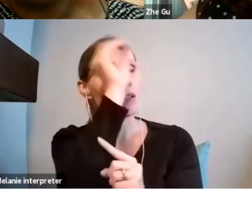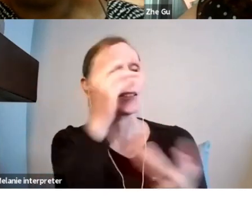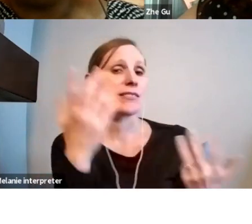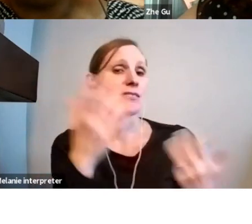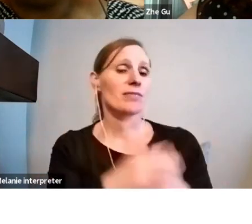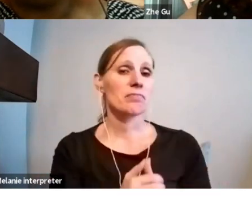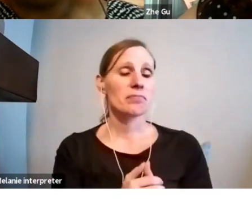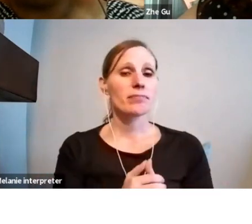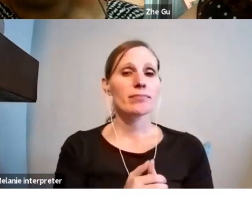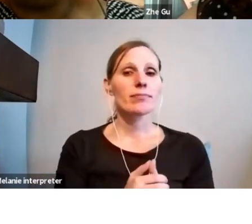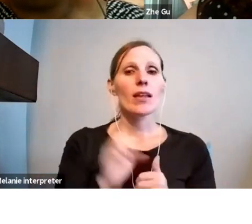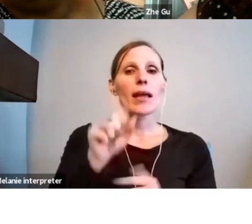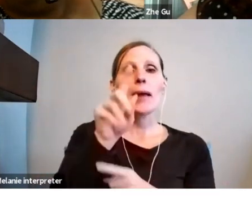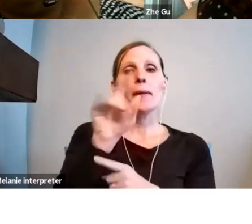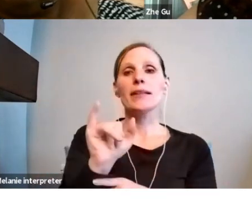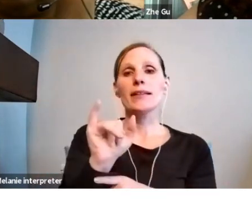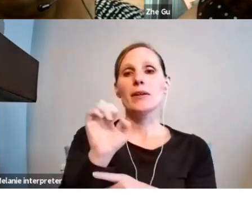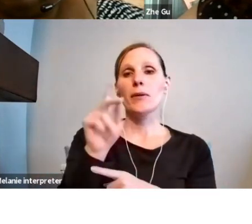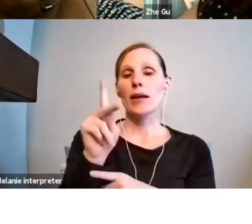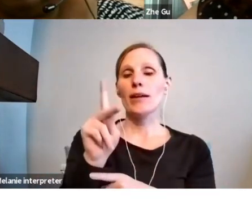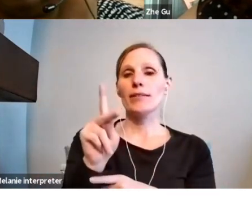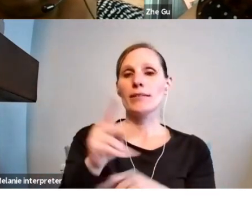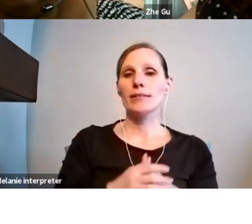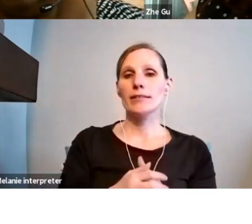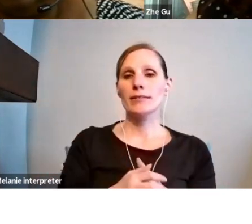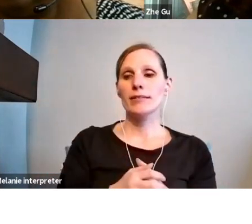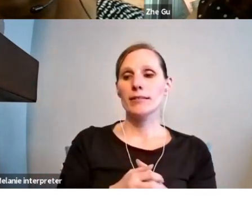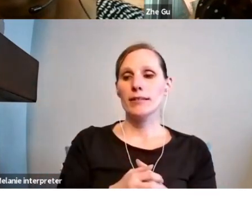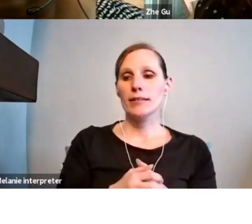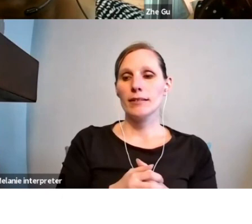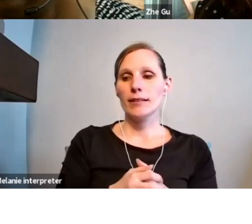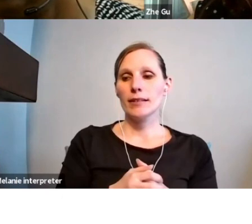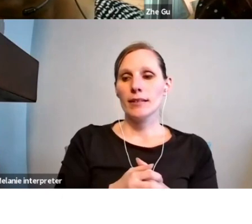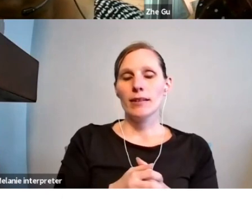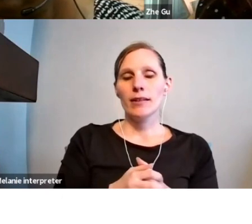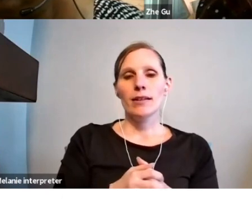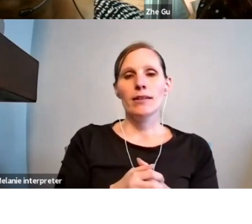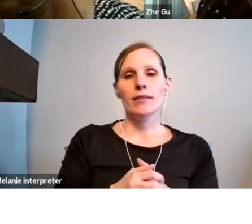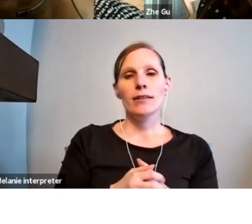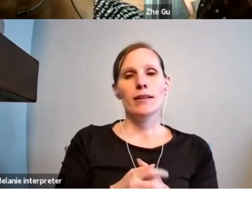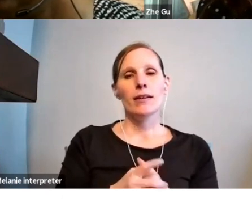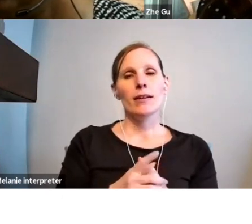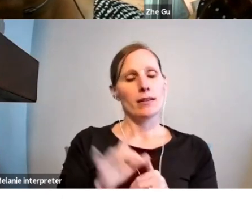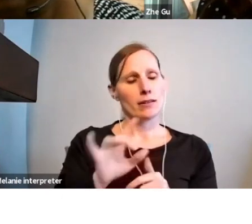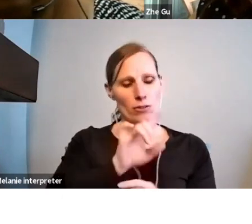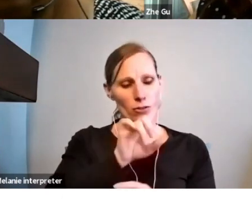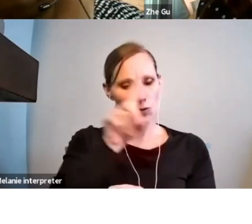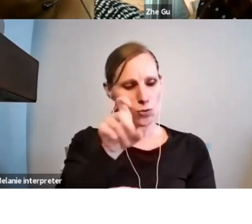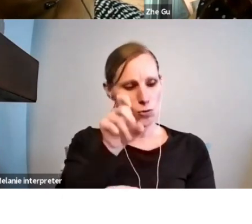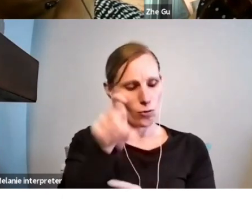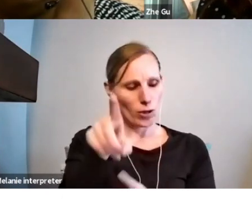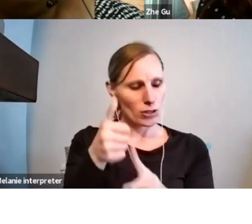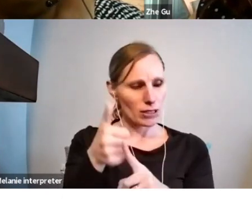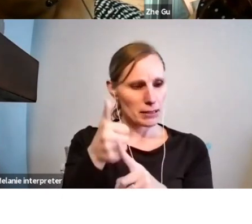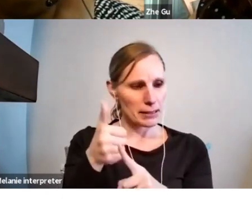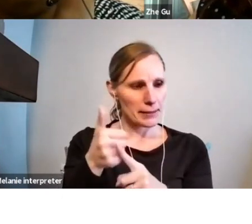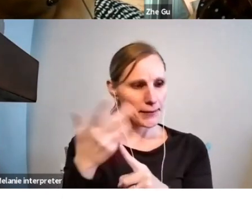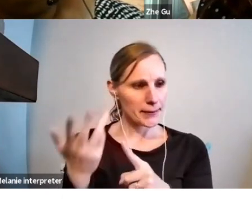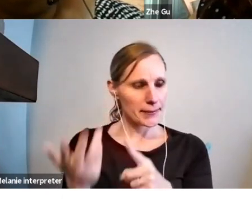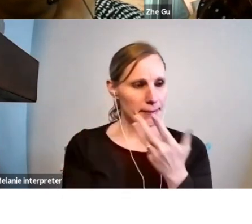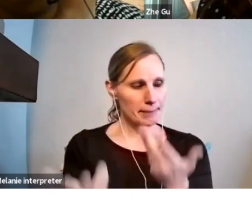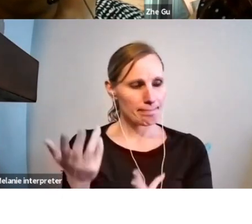All right. Um, we have a, uh, a question that might be, you know, um,